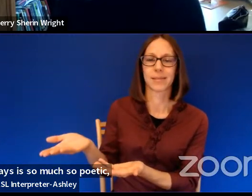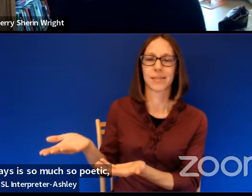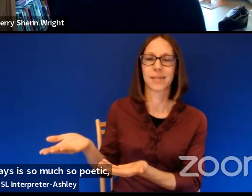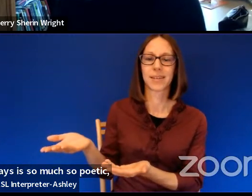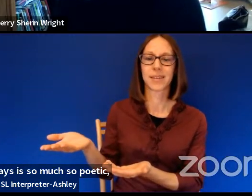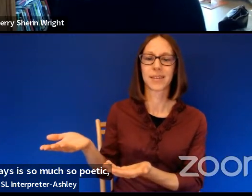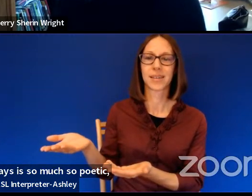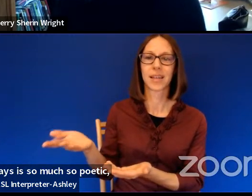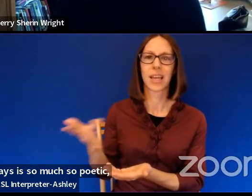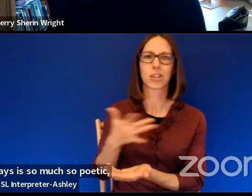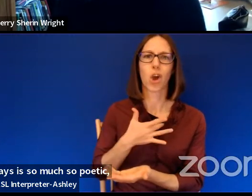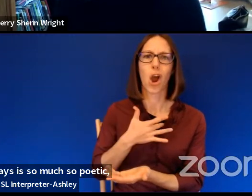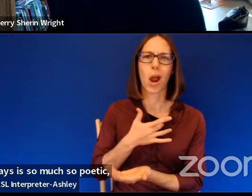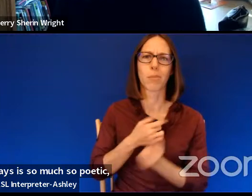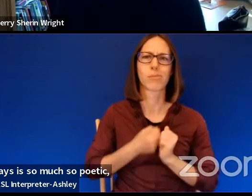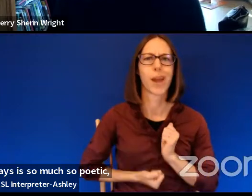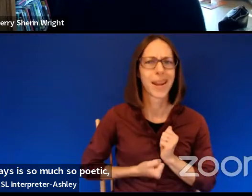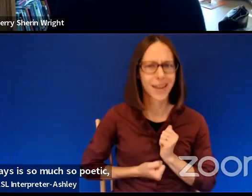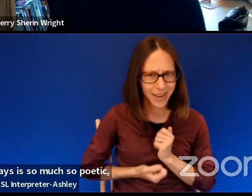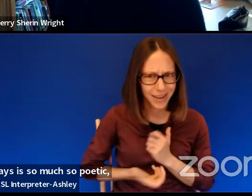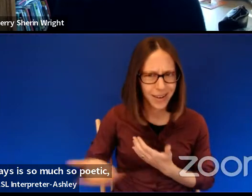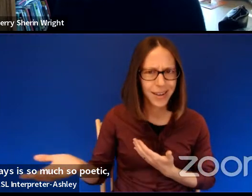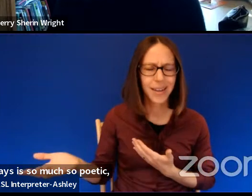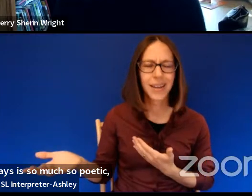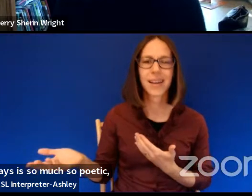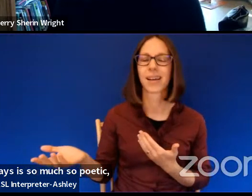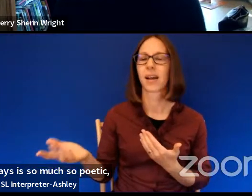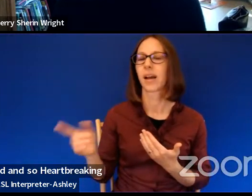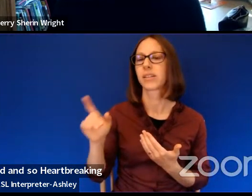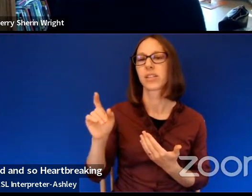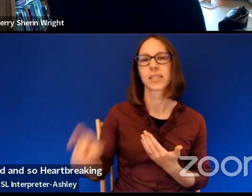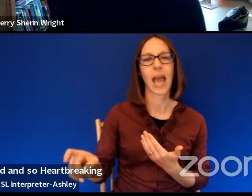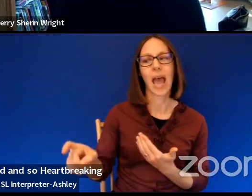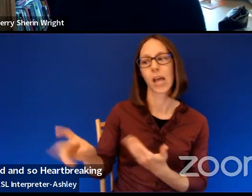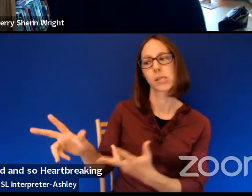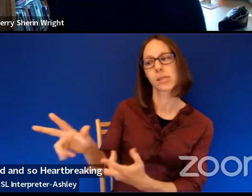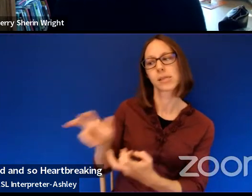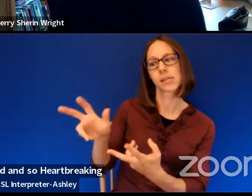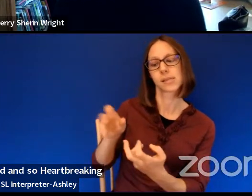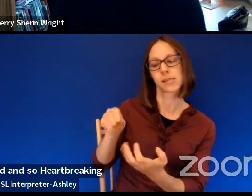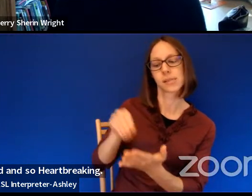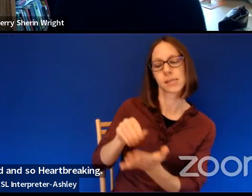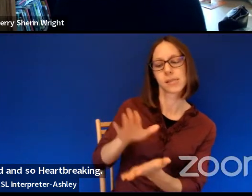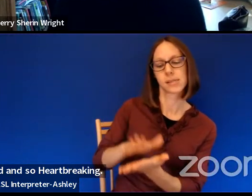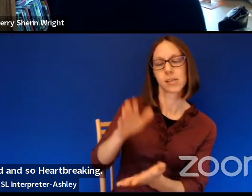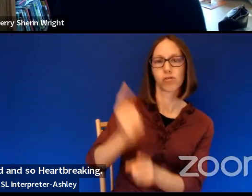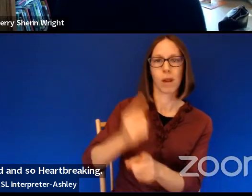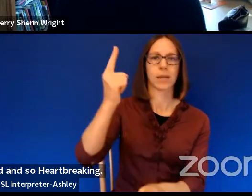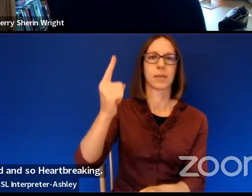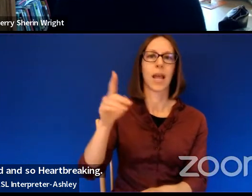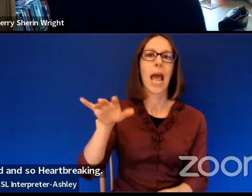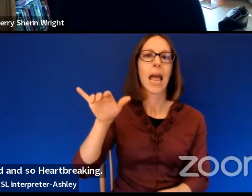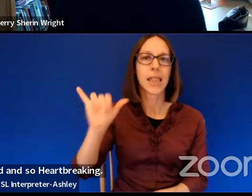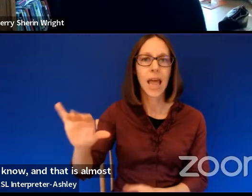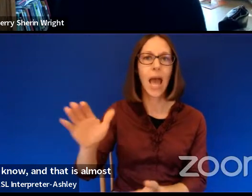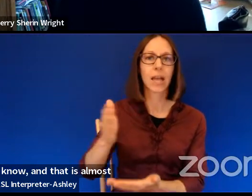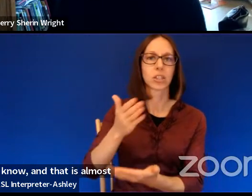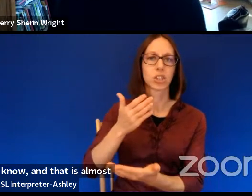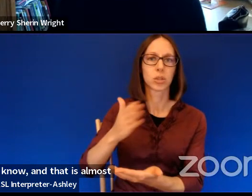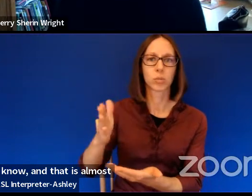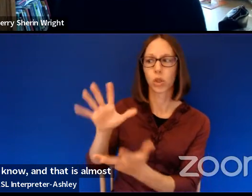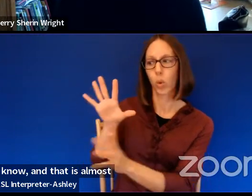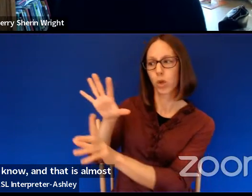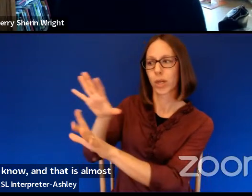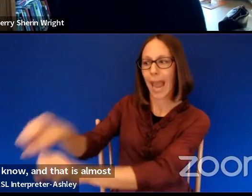heartbreaking, um, I had to just get it right, you know, and that is almost the music that I'm trying to capture, uh,